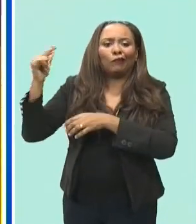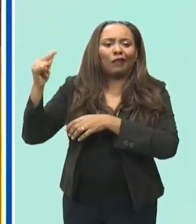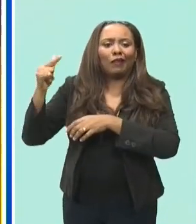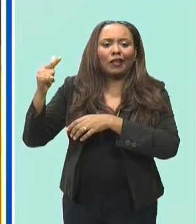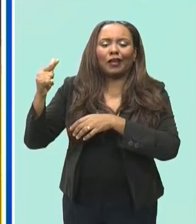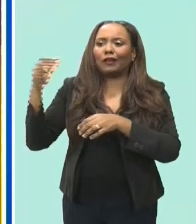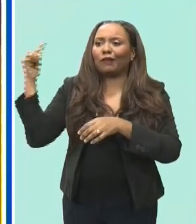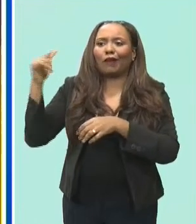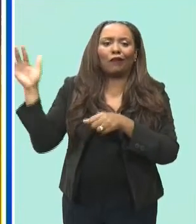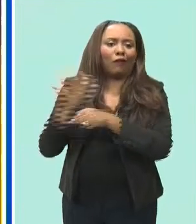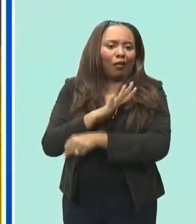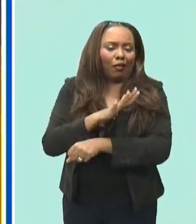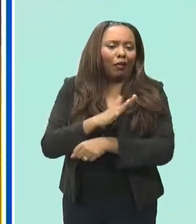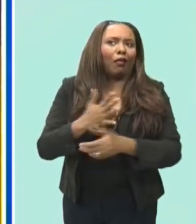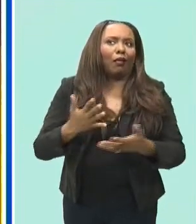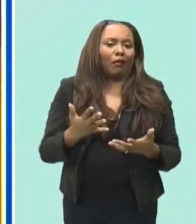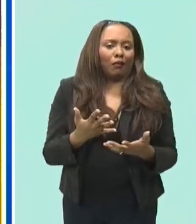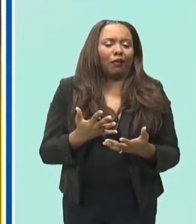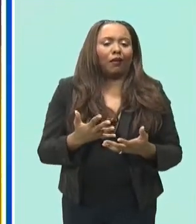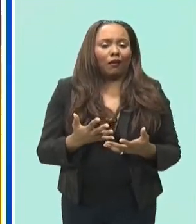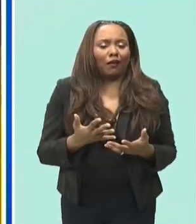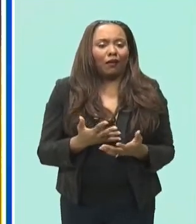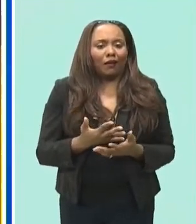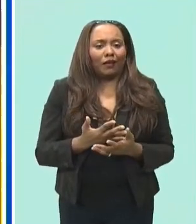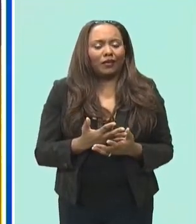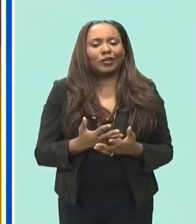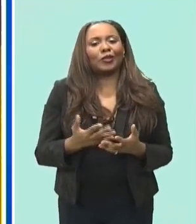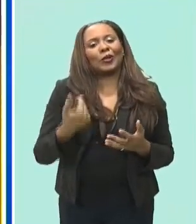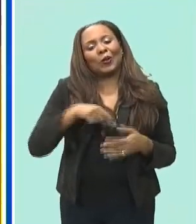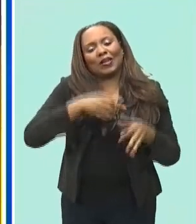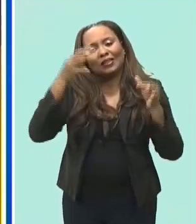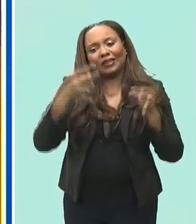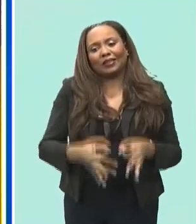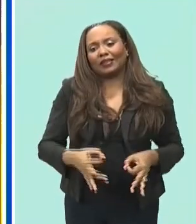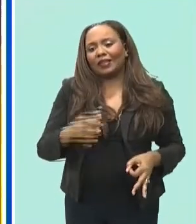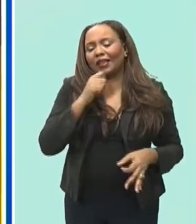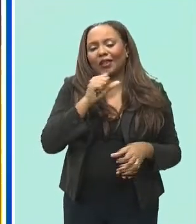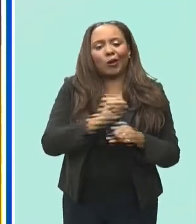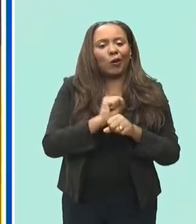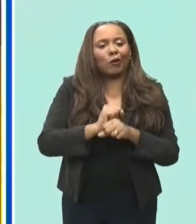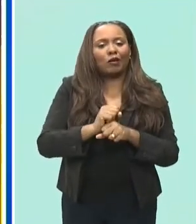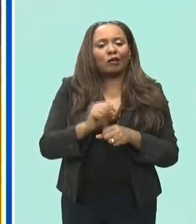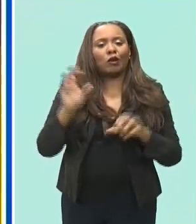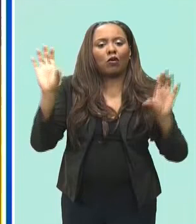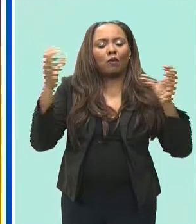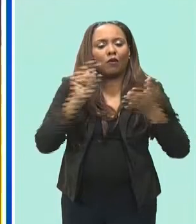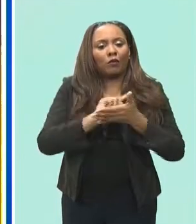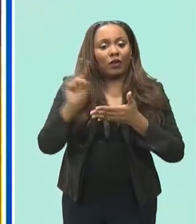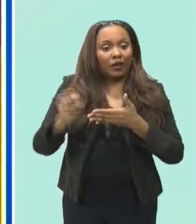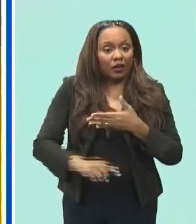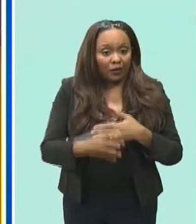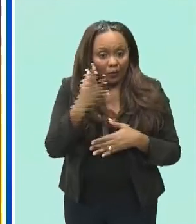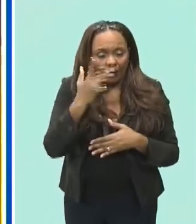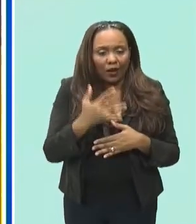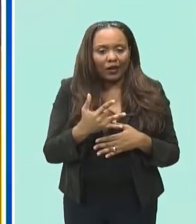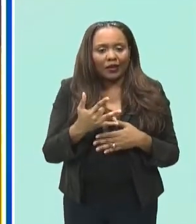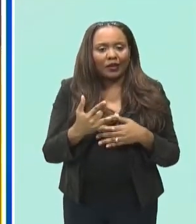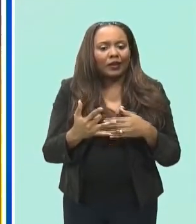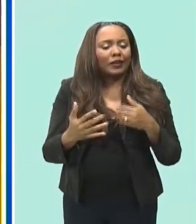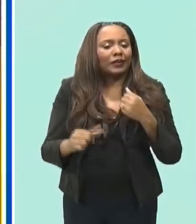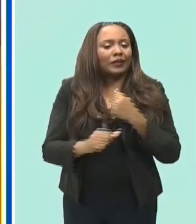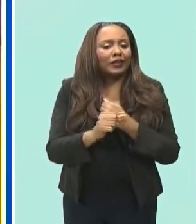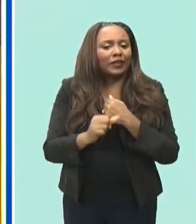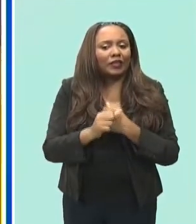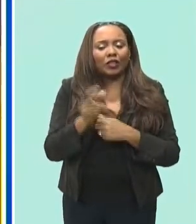we took a decision not to do any work during the crop over weekend because of the high risk involved